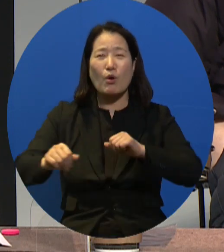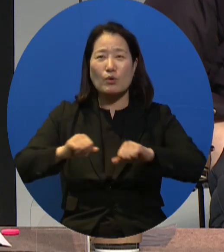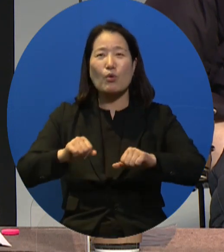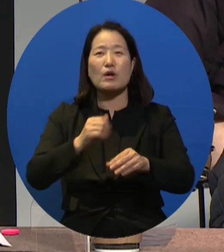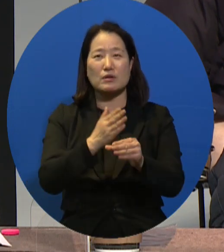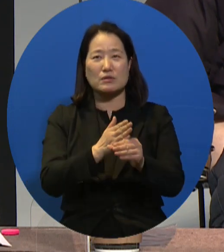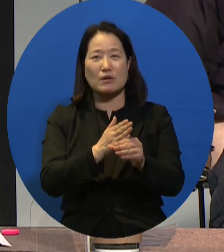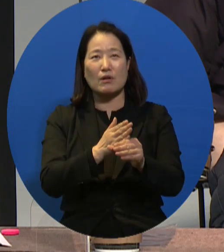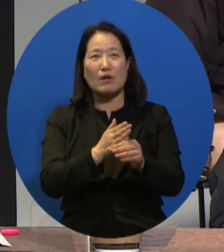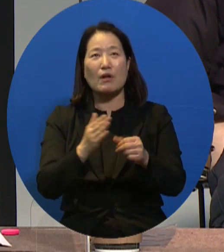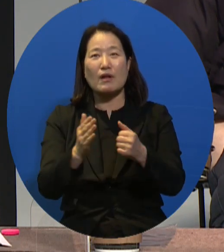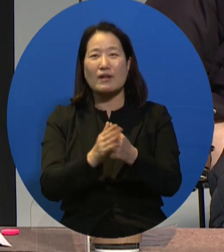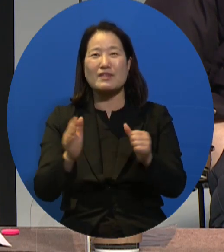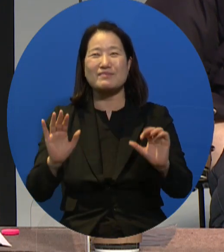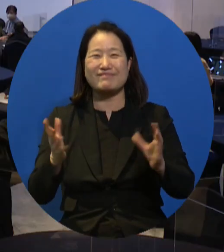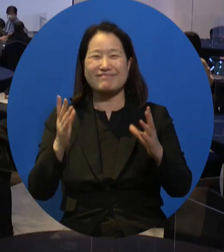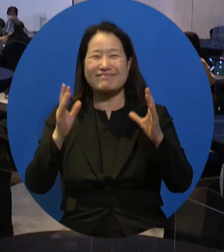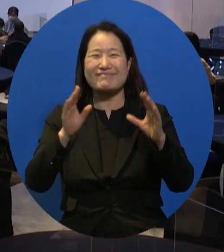been initiated, right?